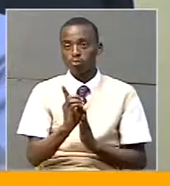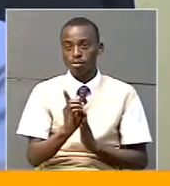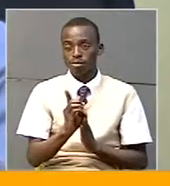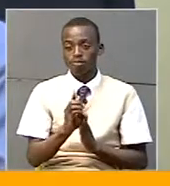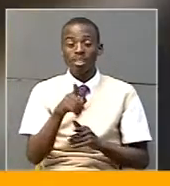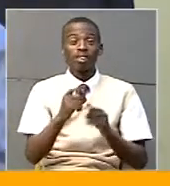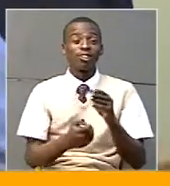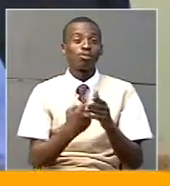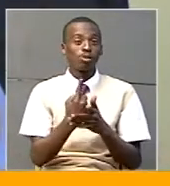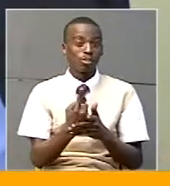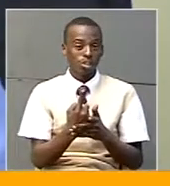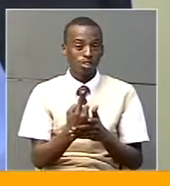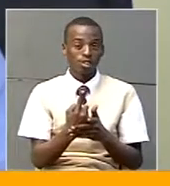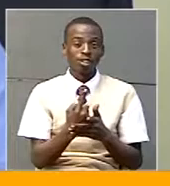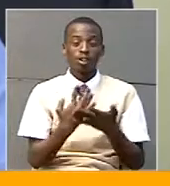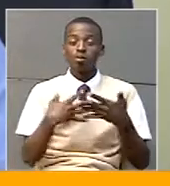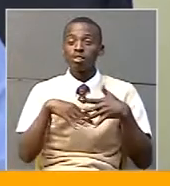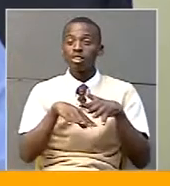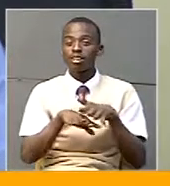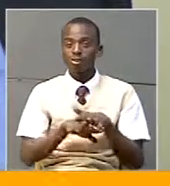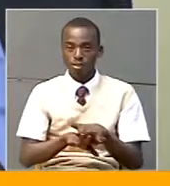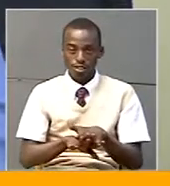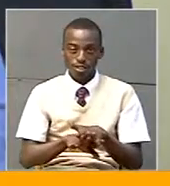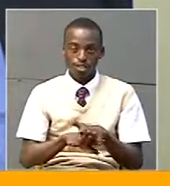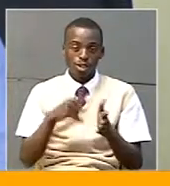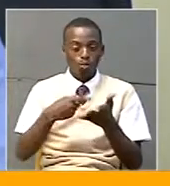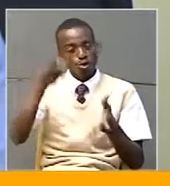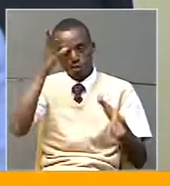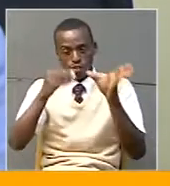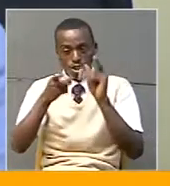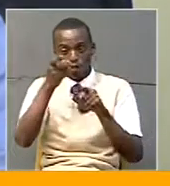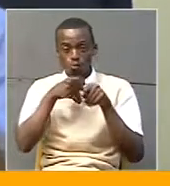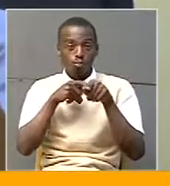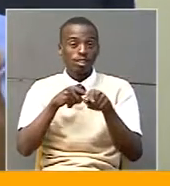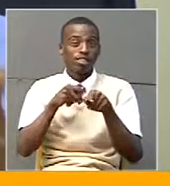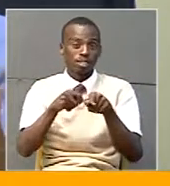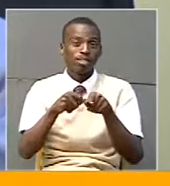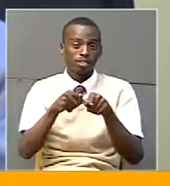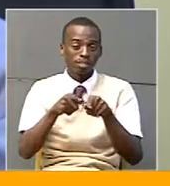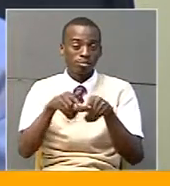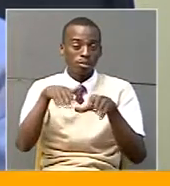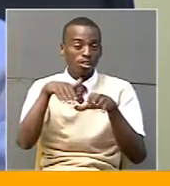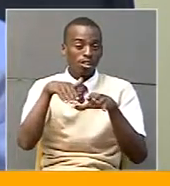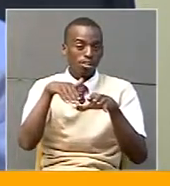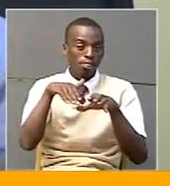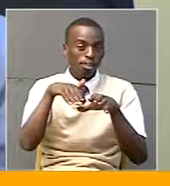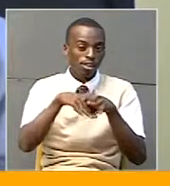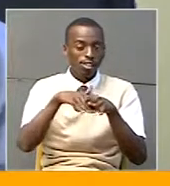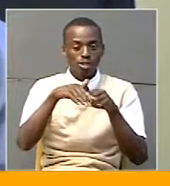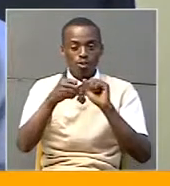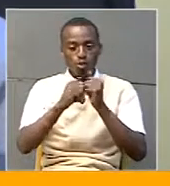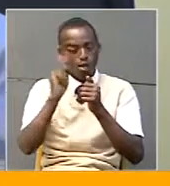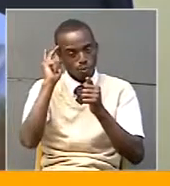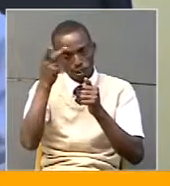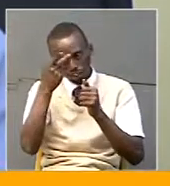there is an opportunity to integrate what we have learned from this into policies, into